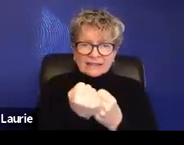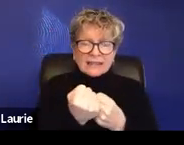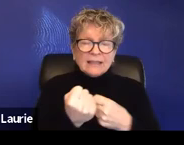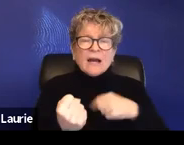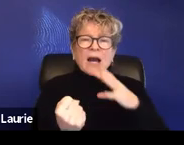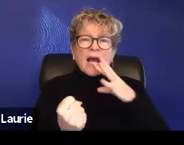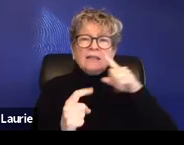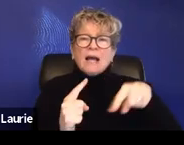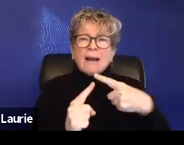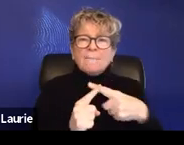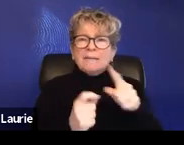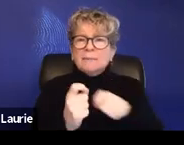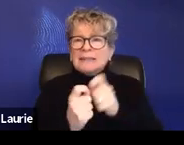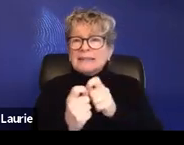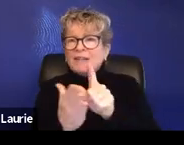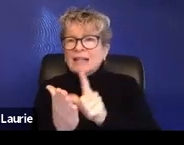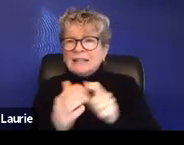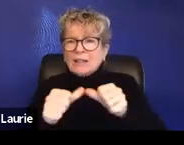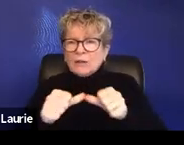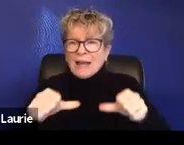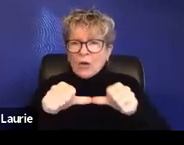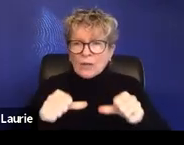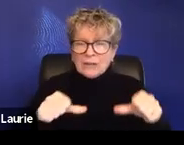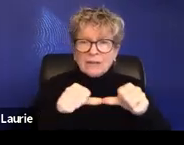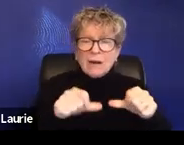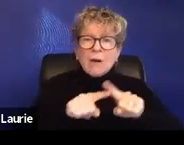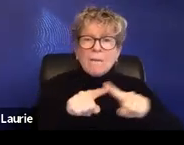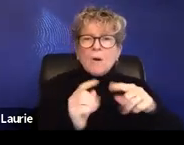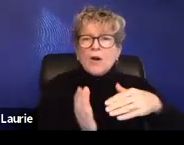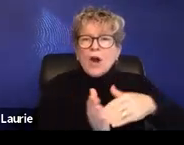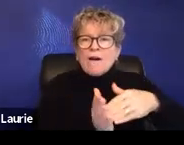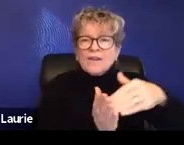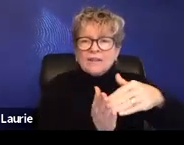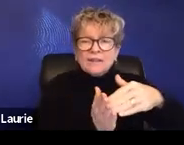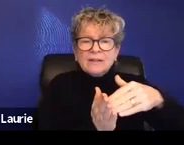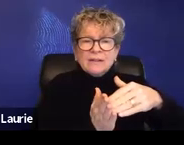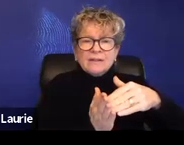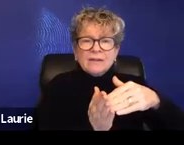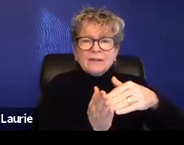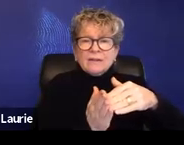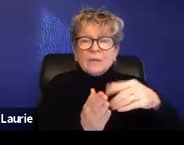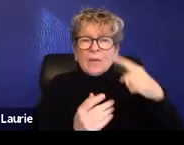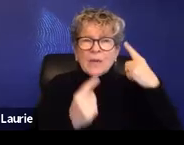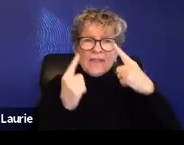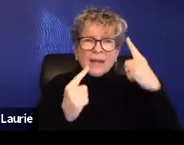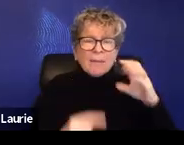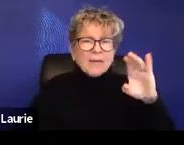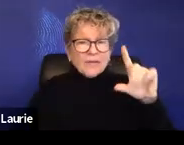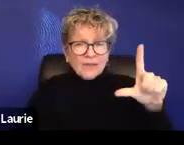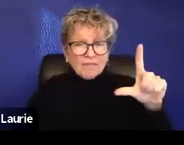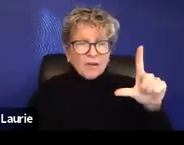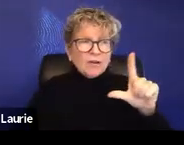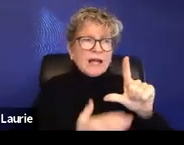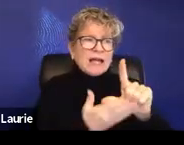areas, but a lot of times, um, with legal advocacy and thinking about civil legal options,